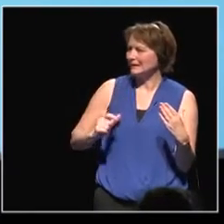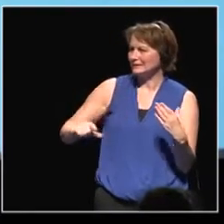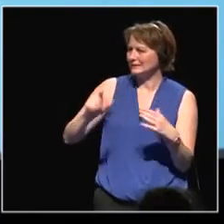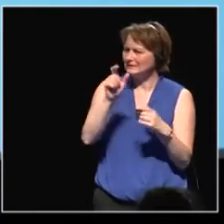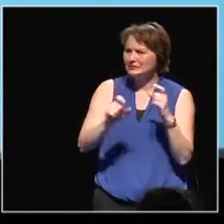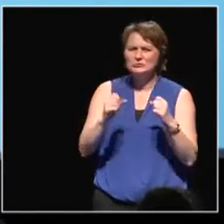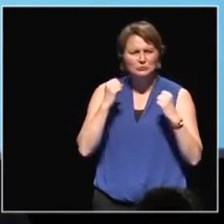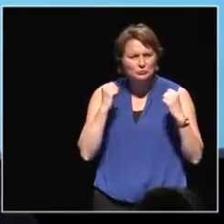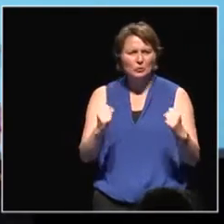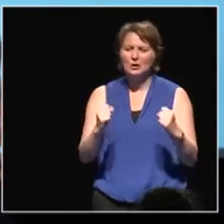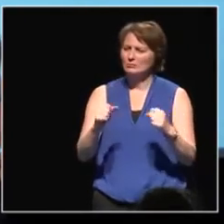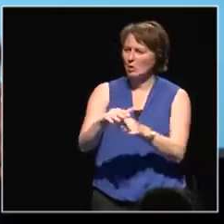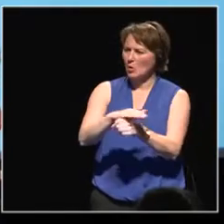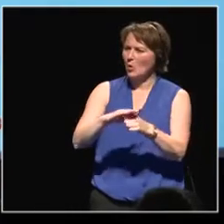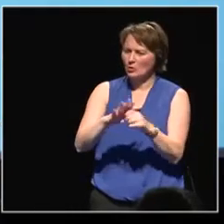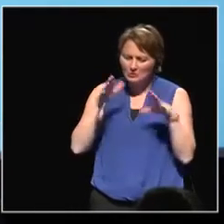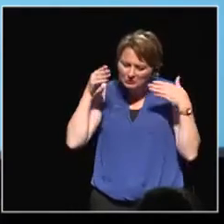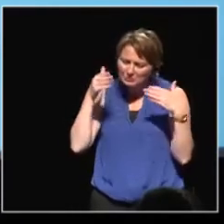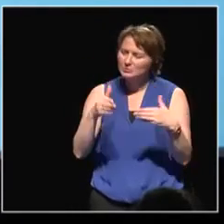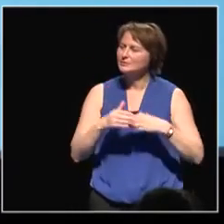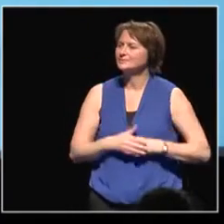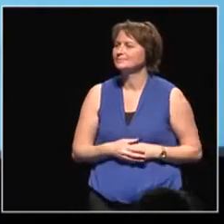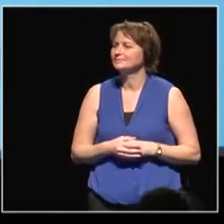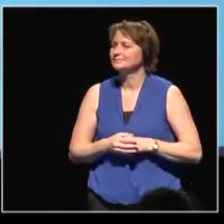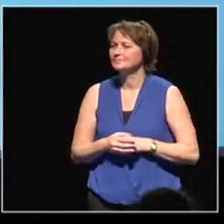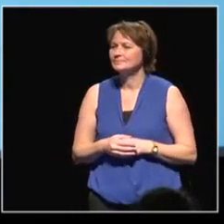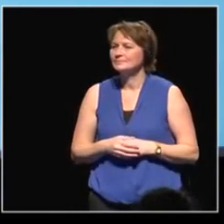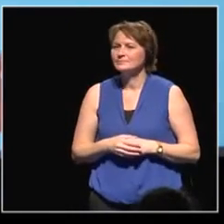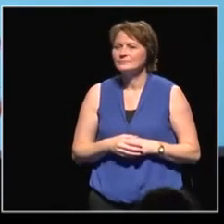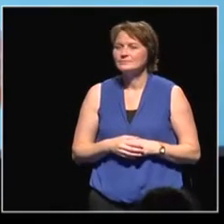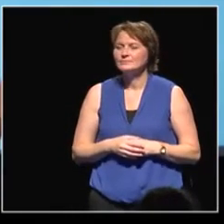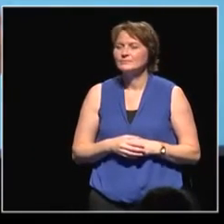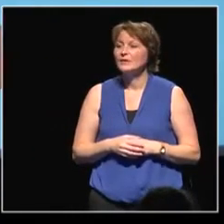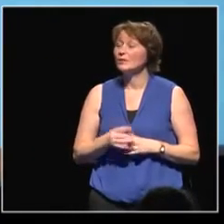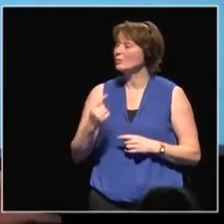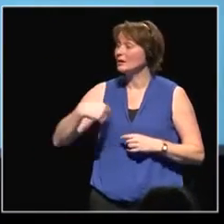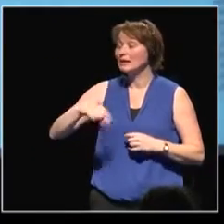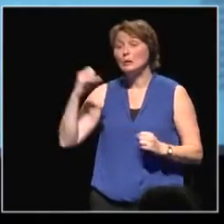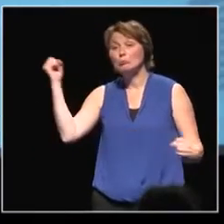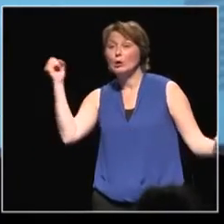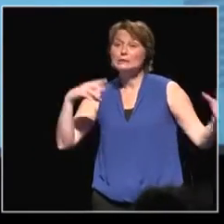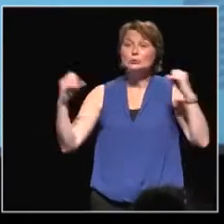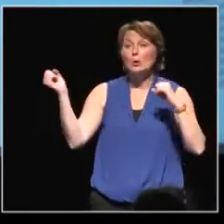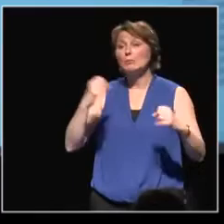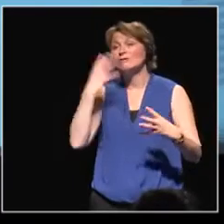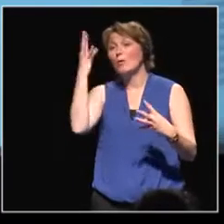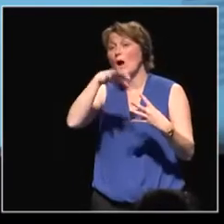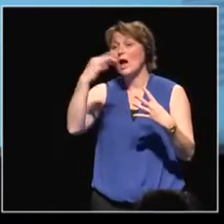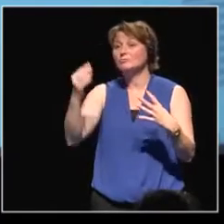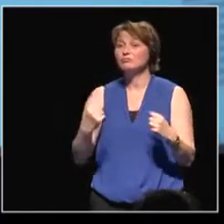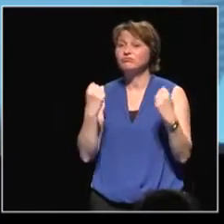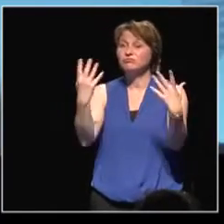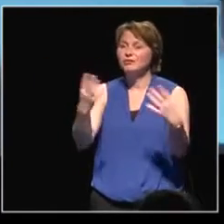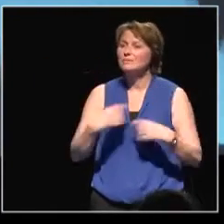many of you. Actually, we didn't just brainstorm and came up with these four options. The idea